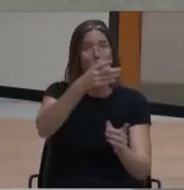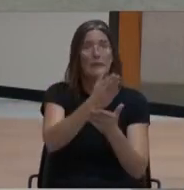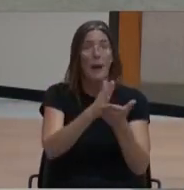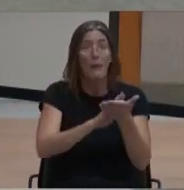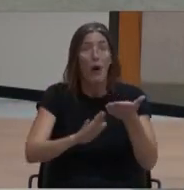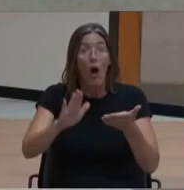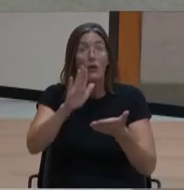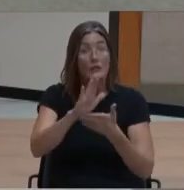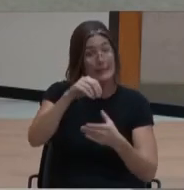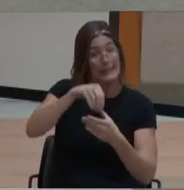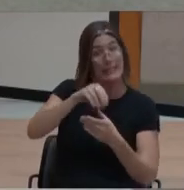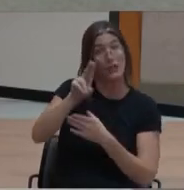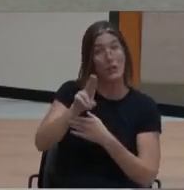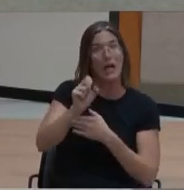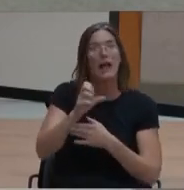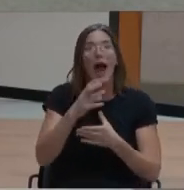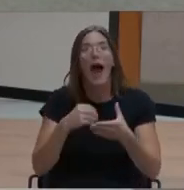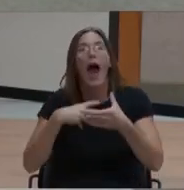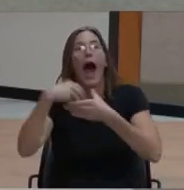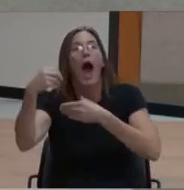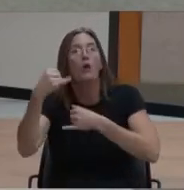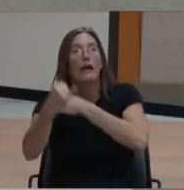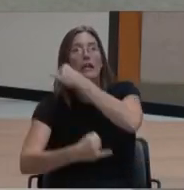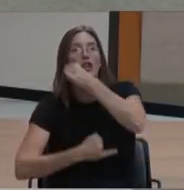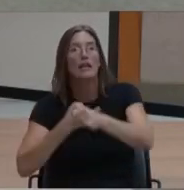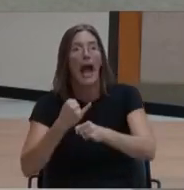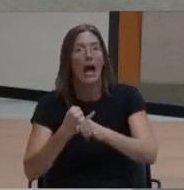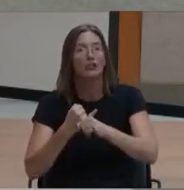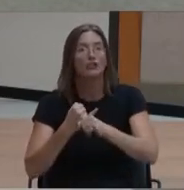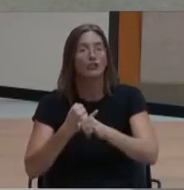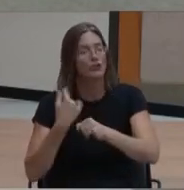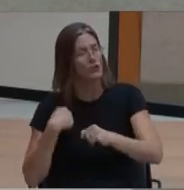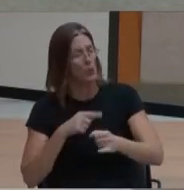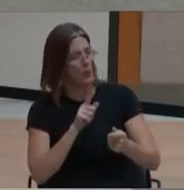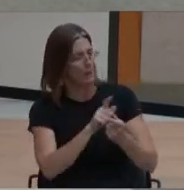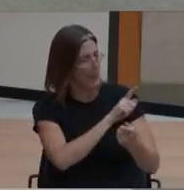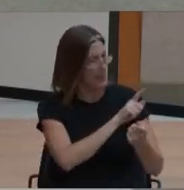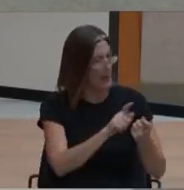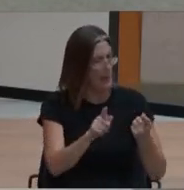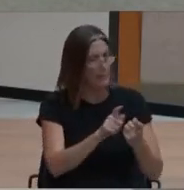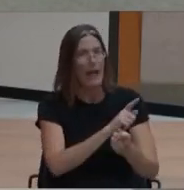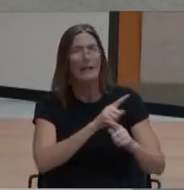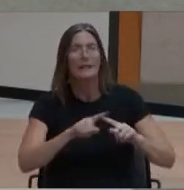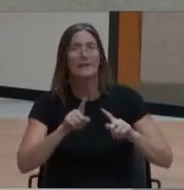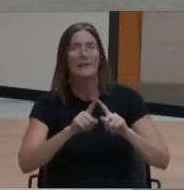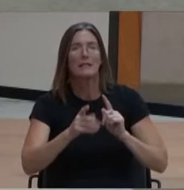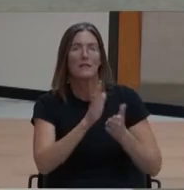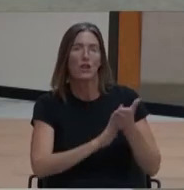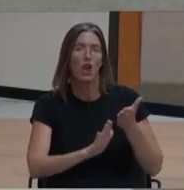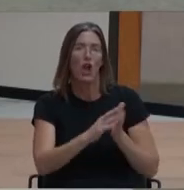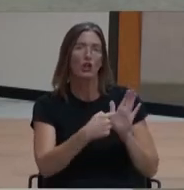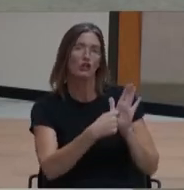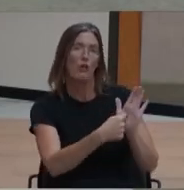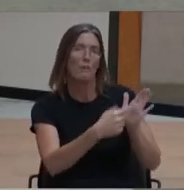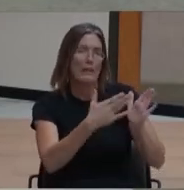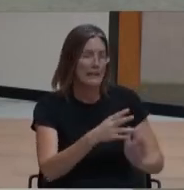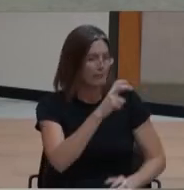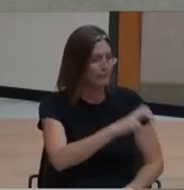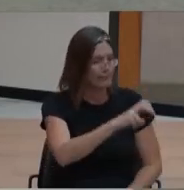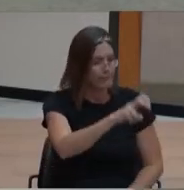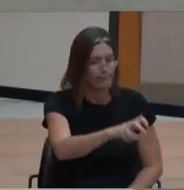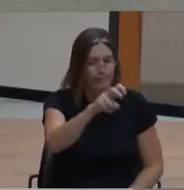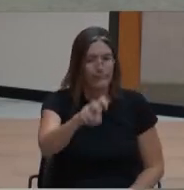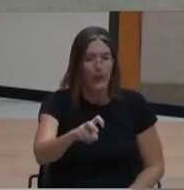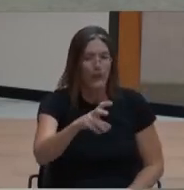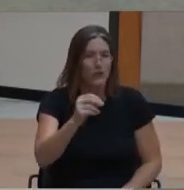speak with college reps to discover what kind of unique opportunities were available for us as international baccalaureate